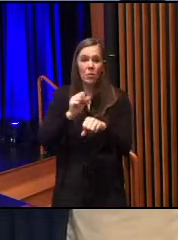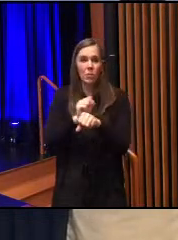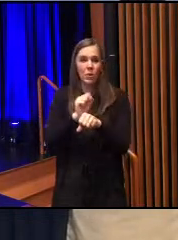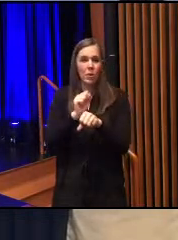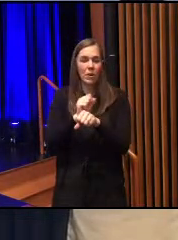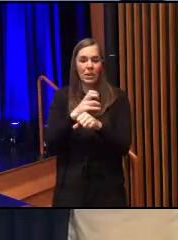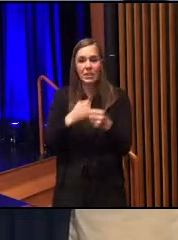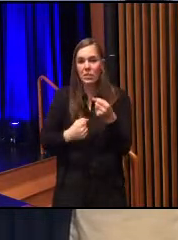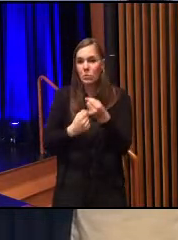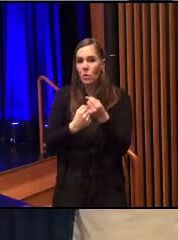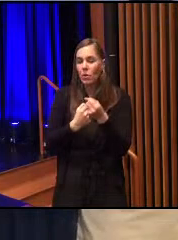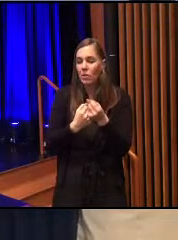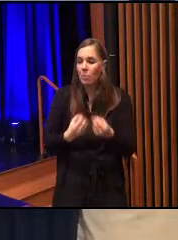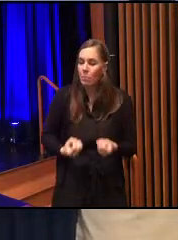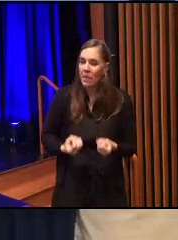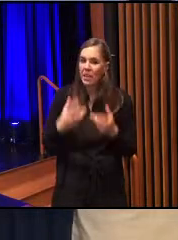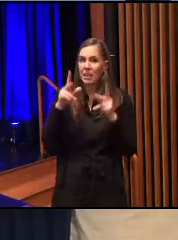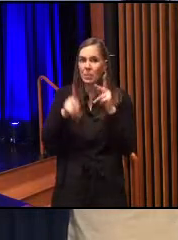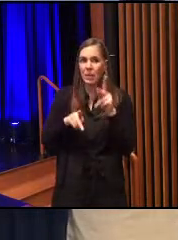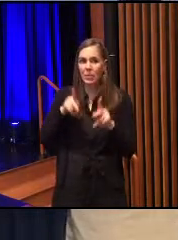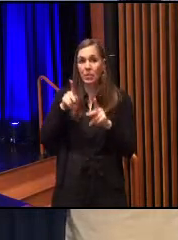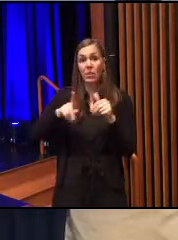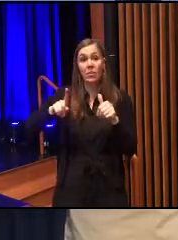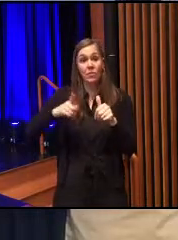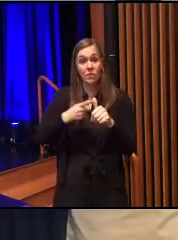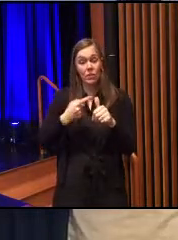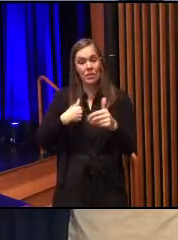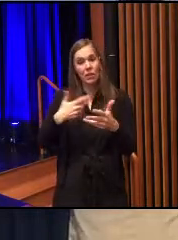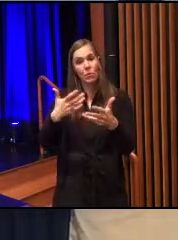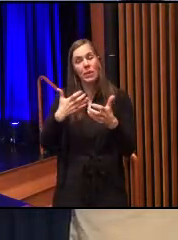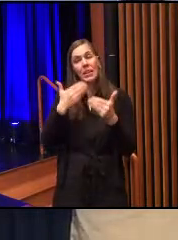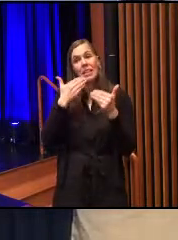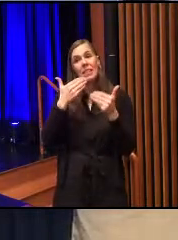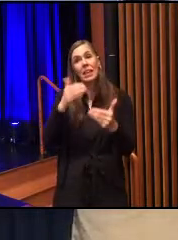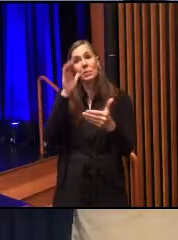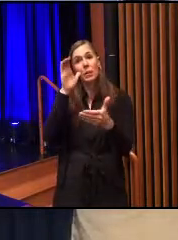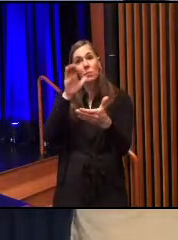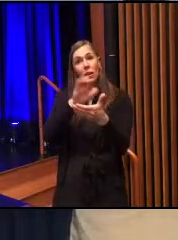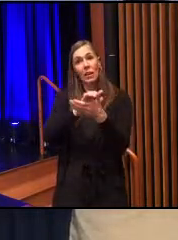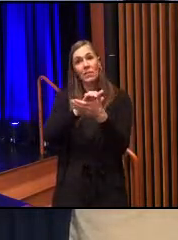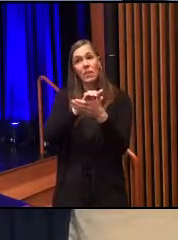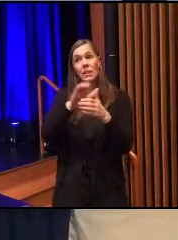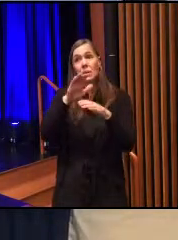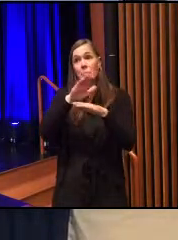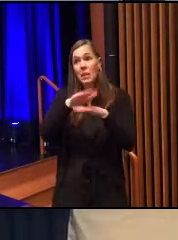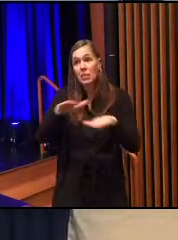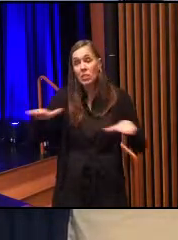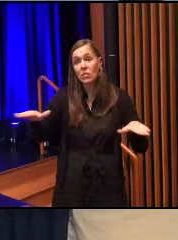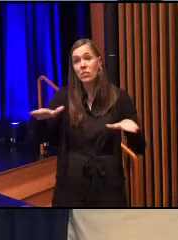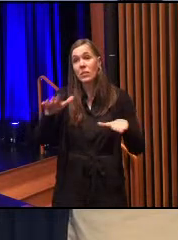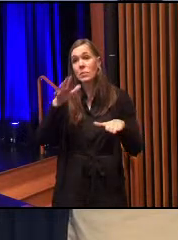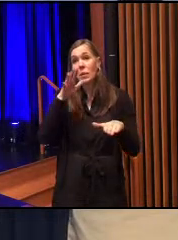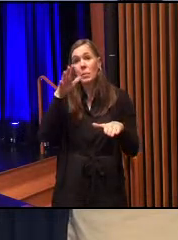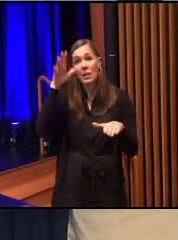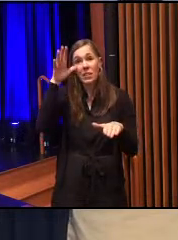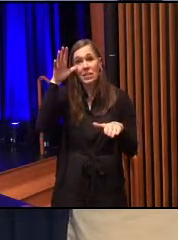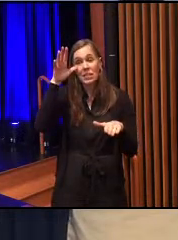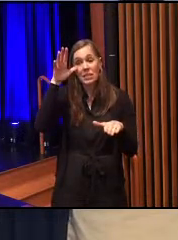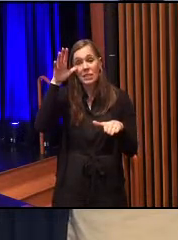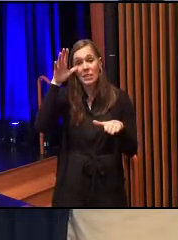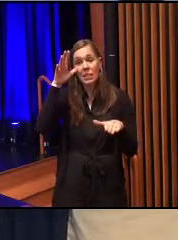and support of many people. First, would like to thank my wife, my children, my parents